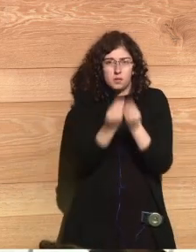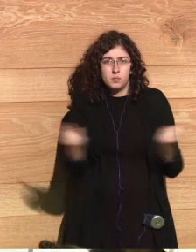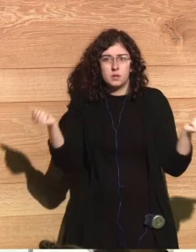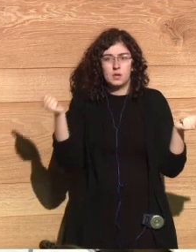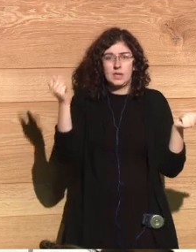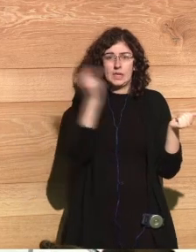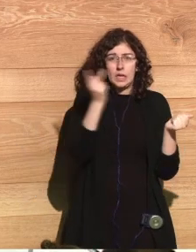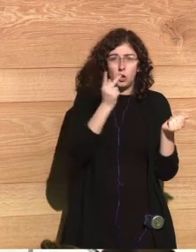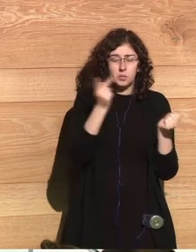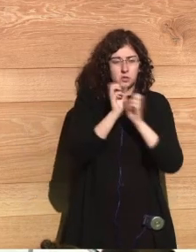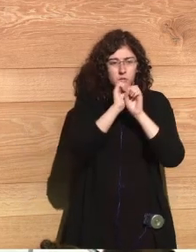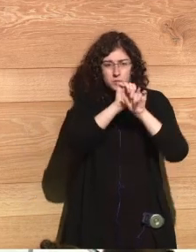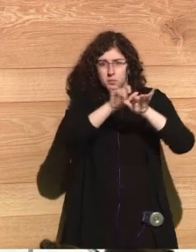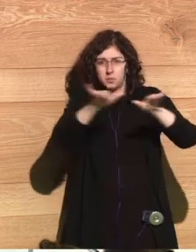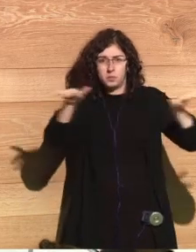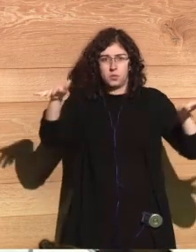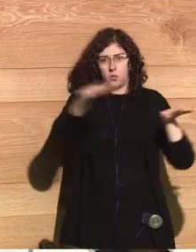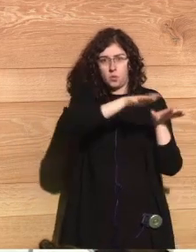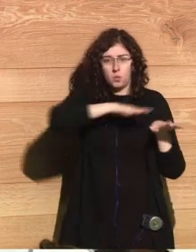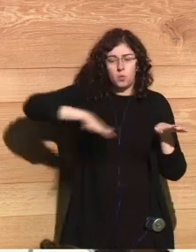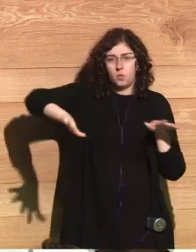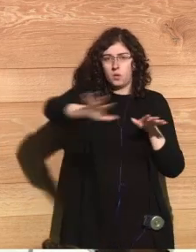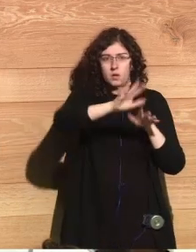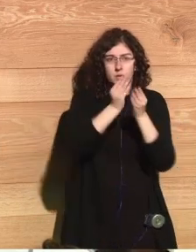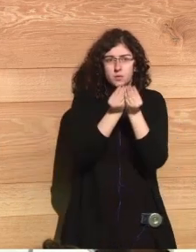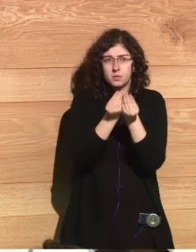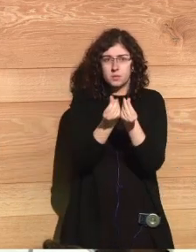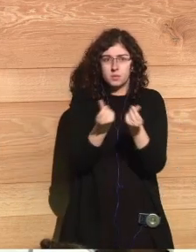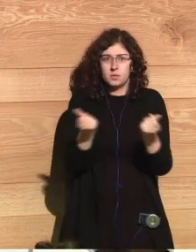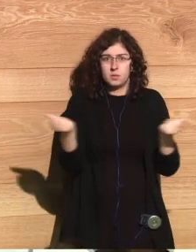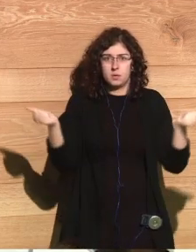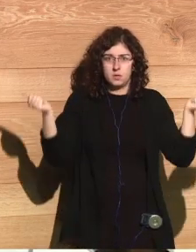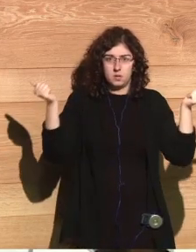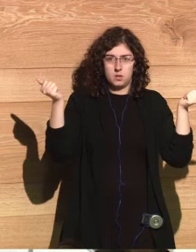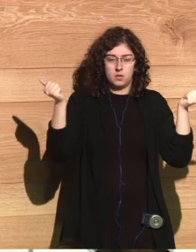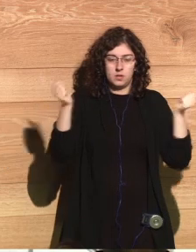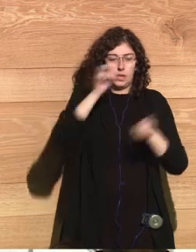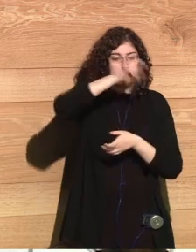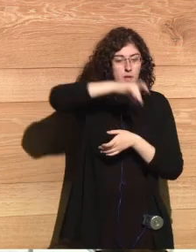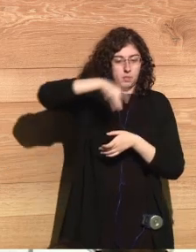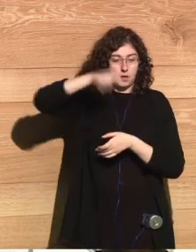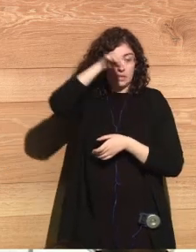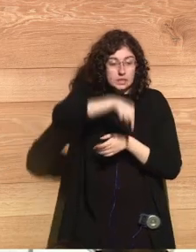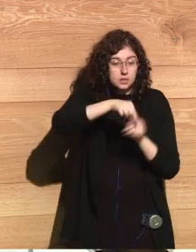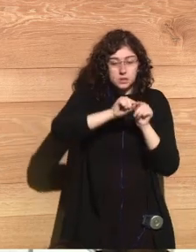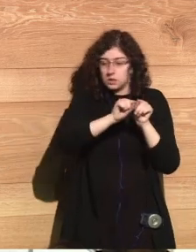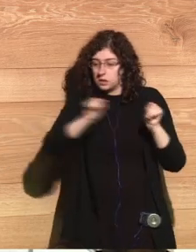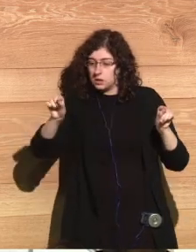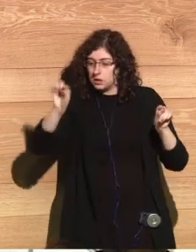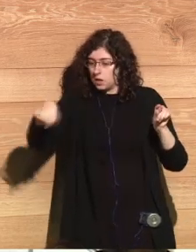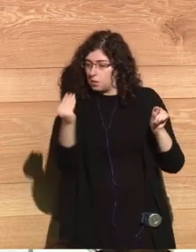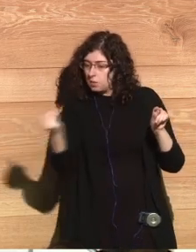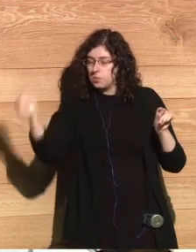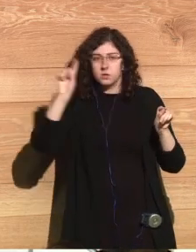in a huge area that goes beyond that in which the